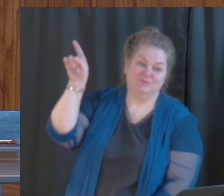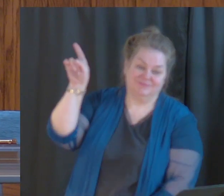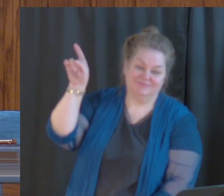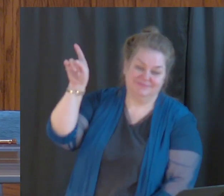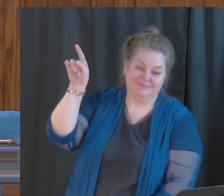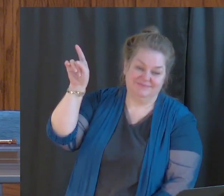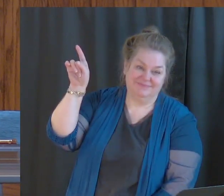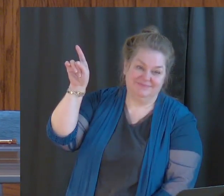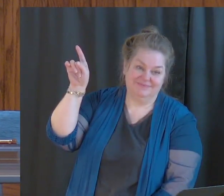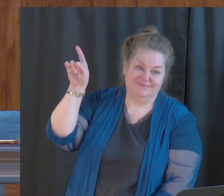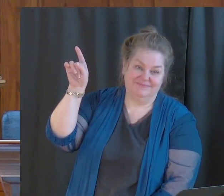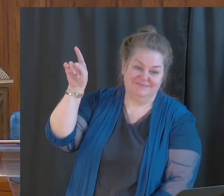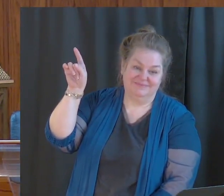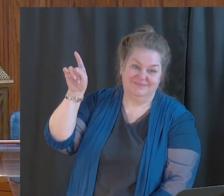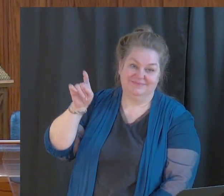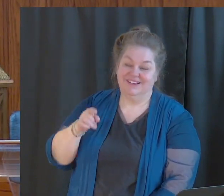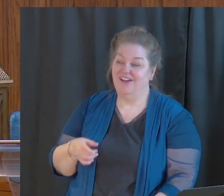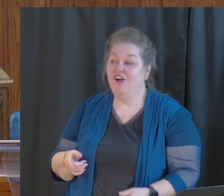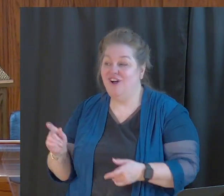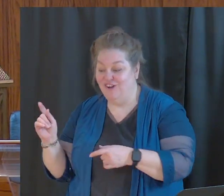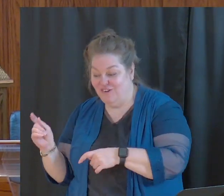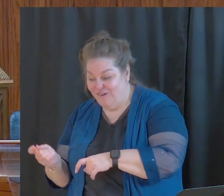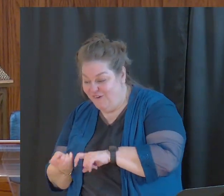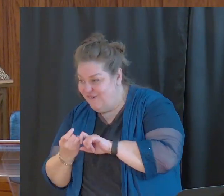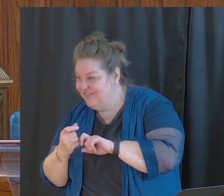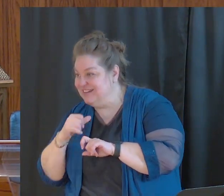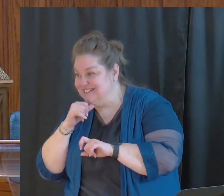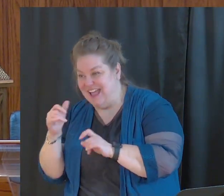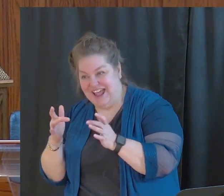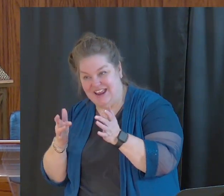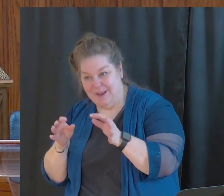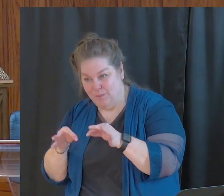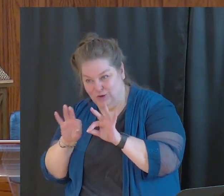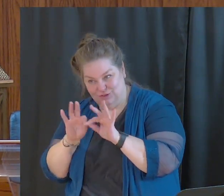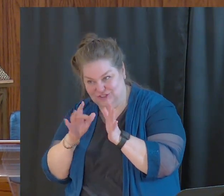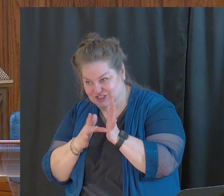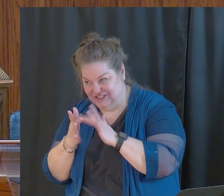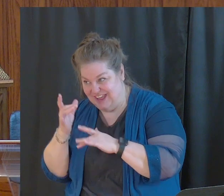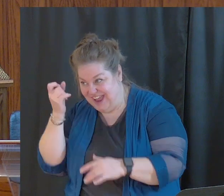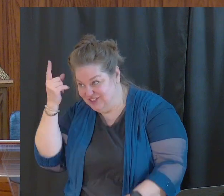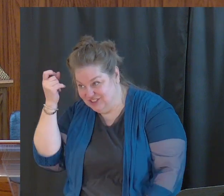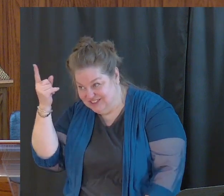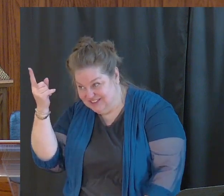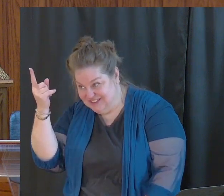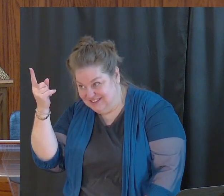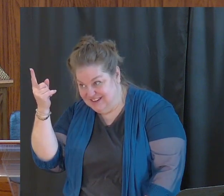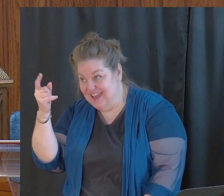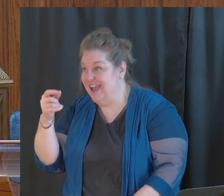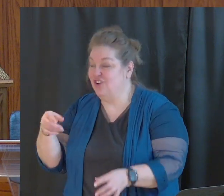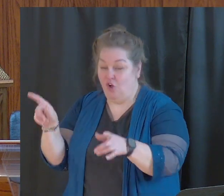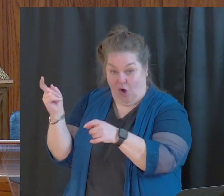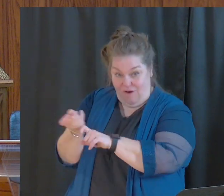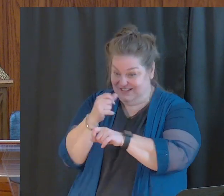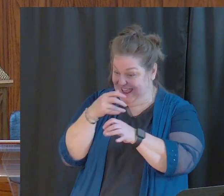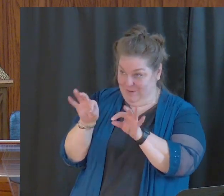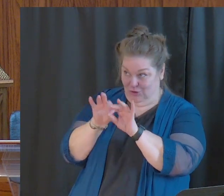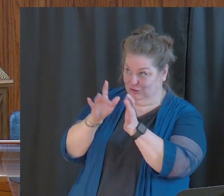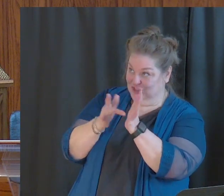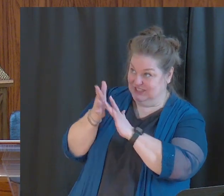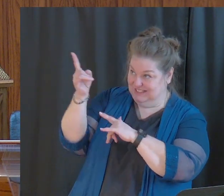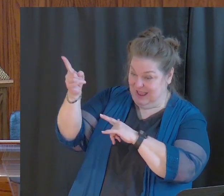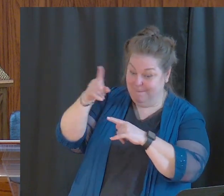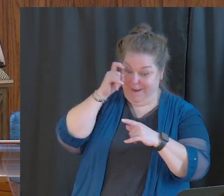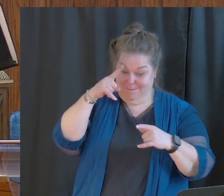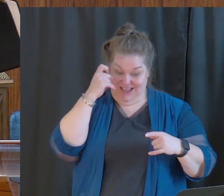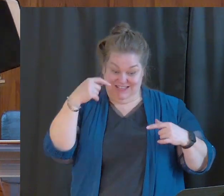Golf is not important to Jesus. Understand what I'm saying? Golf is not important to Jesus, but because it's